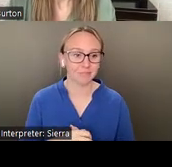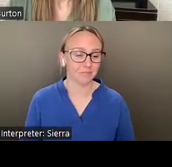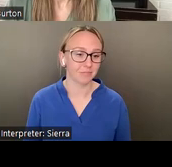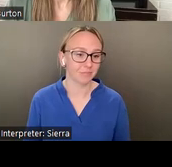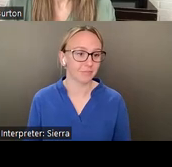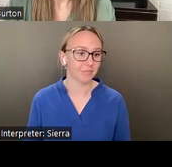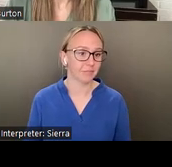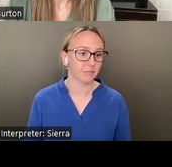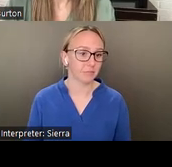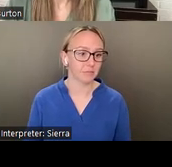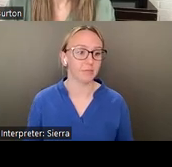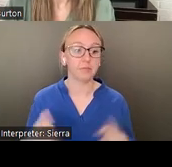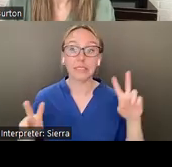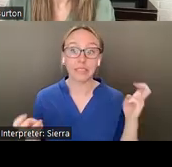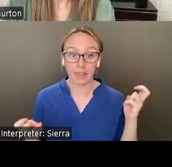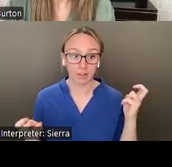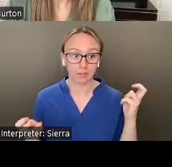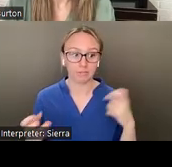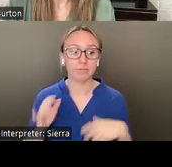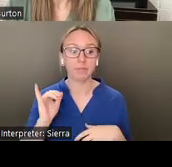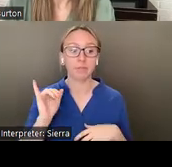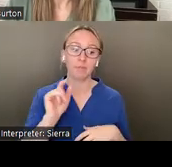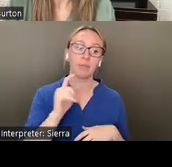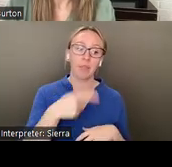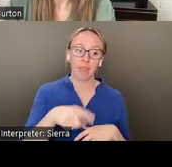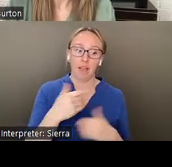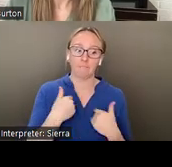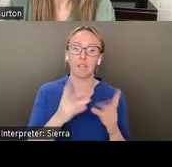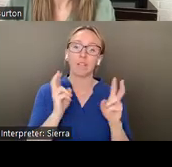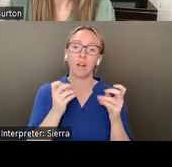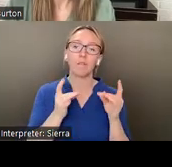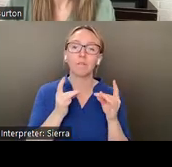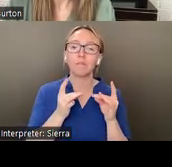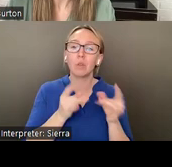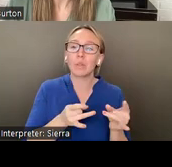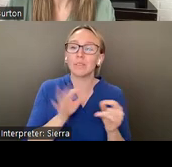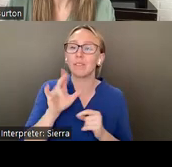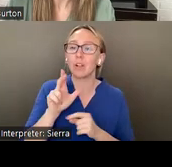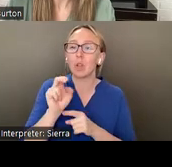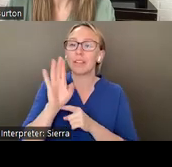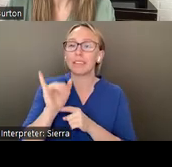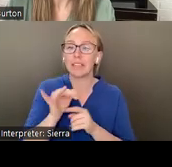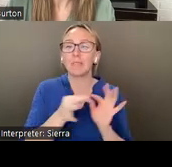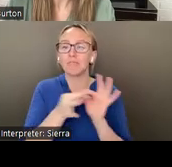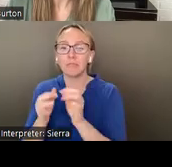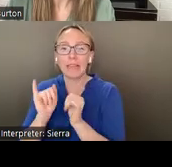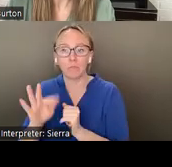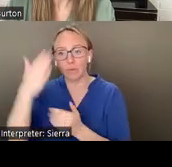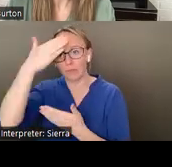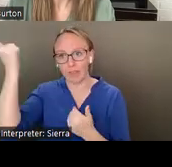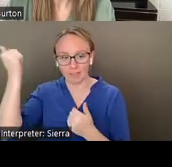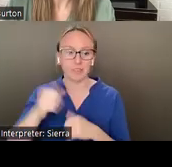The title of this is there's fluency in forgetting 2022 hand cut paper, ink,